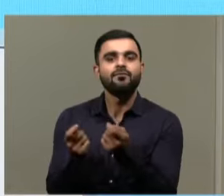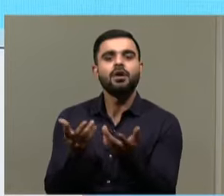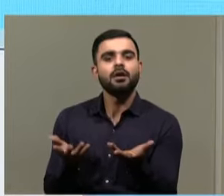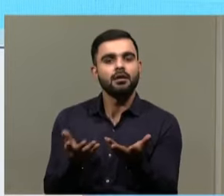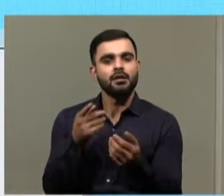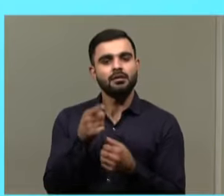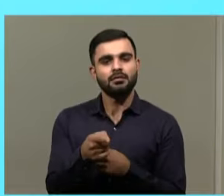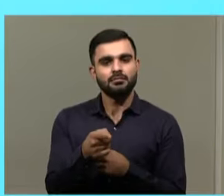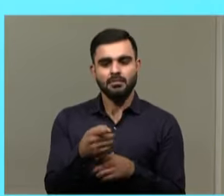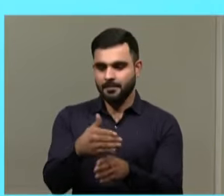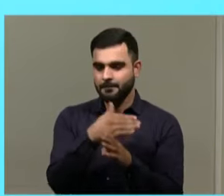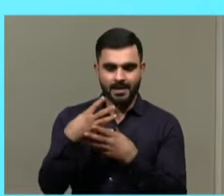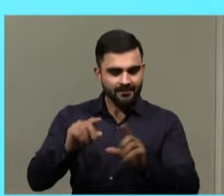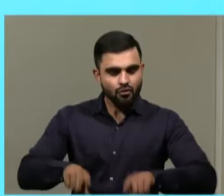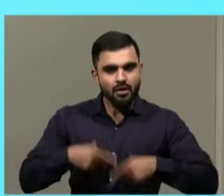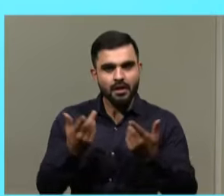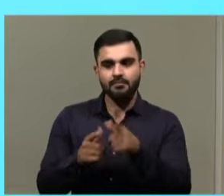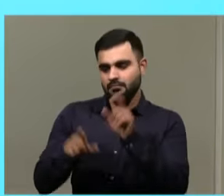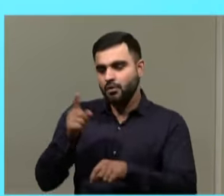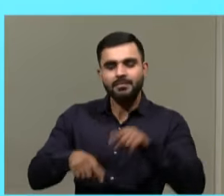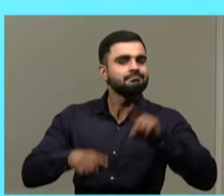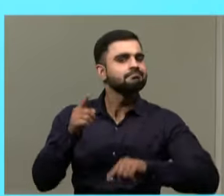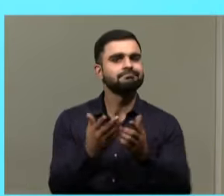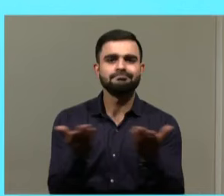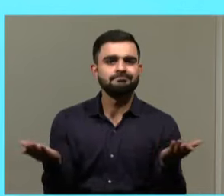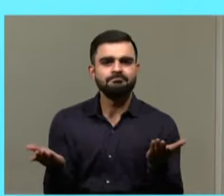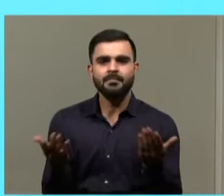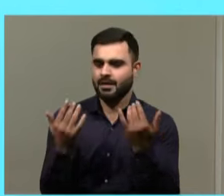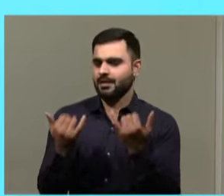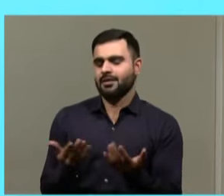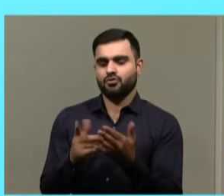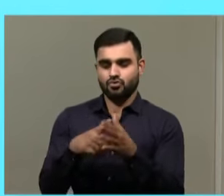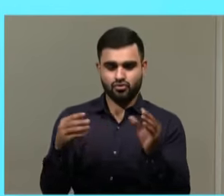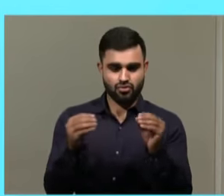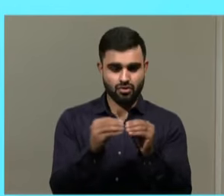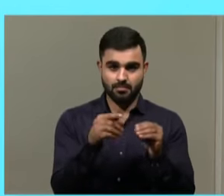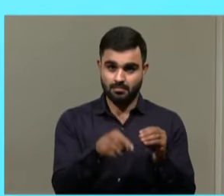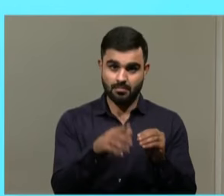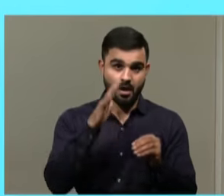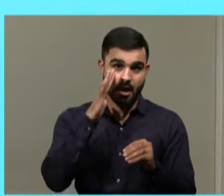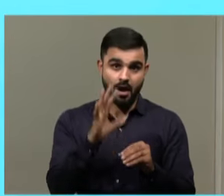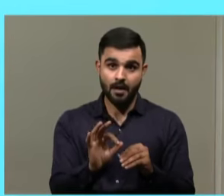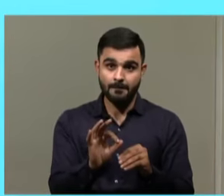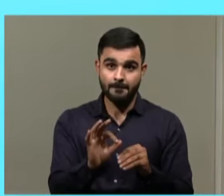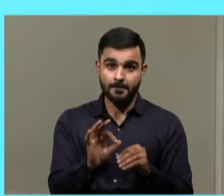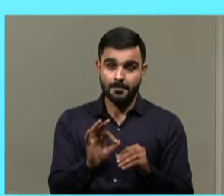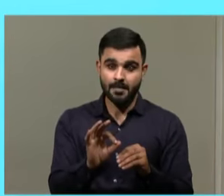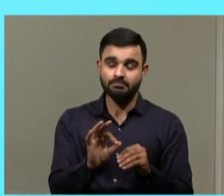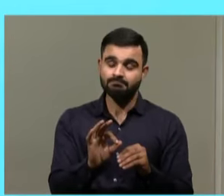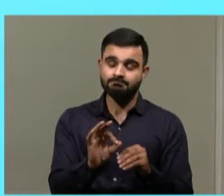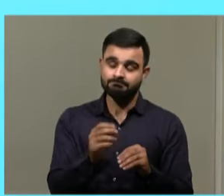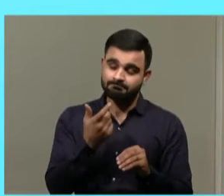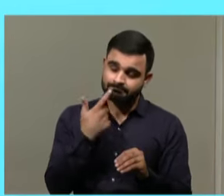It's part of life. It's one of the human diversities. Now, for employment, I think it's very important that we have compliance.